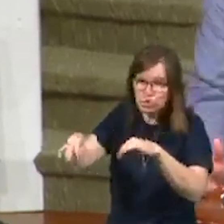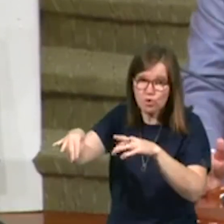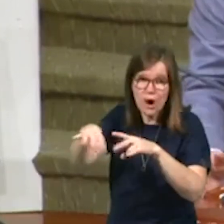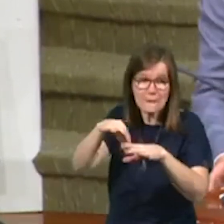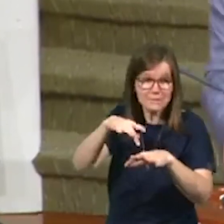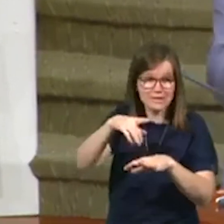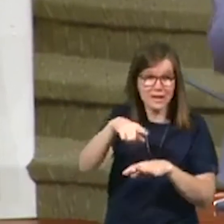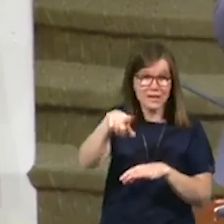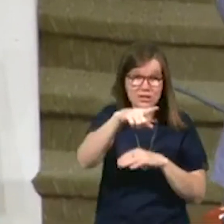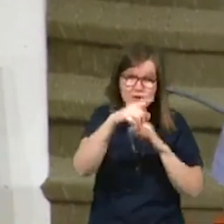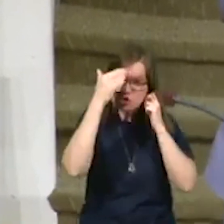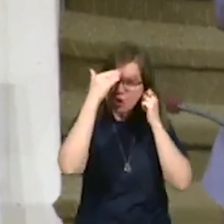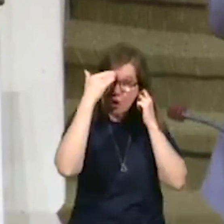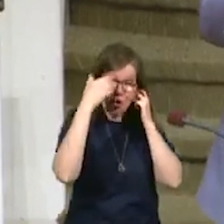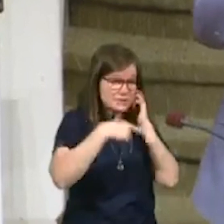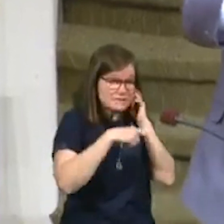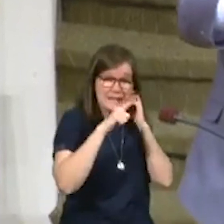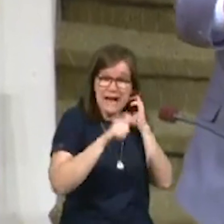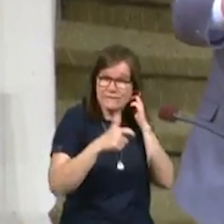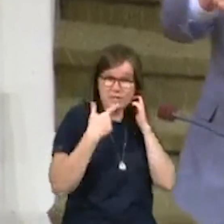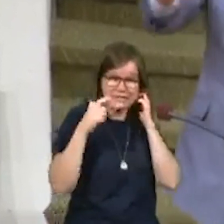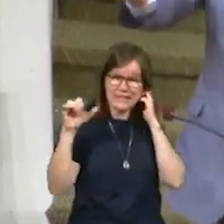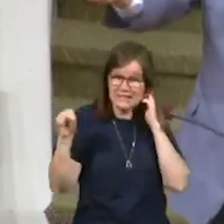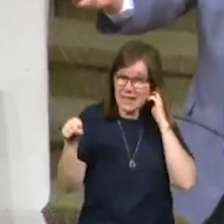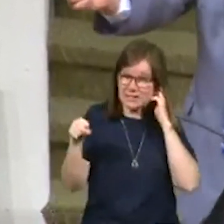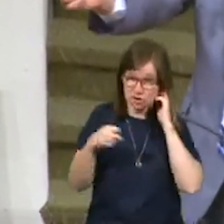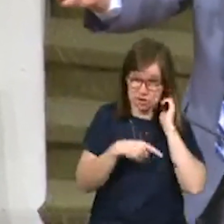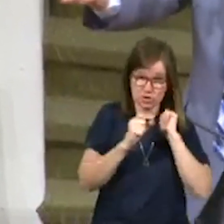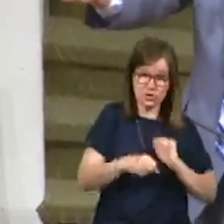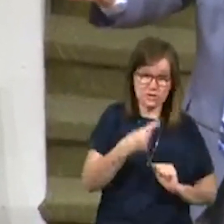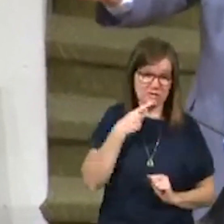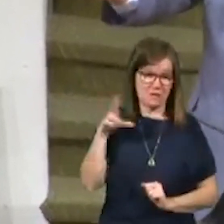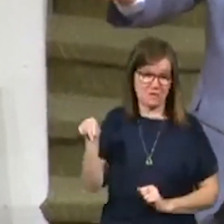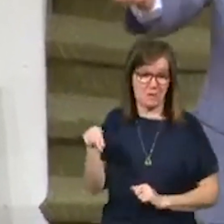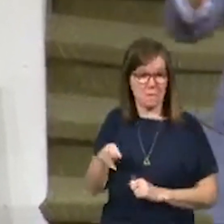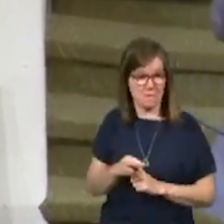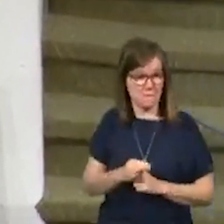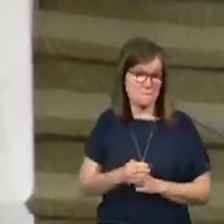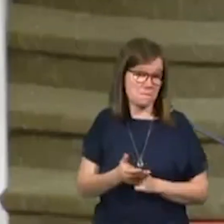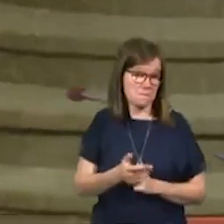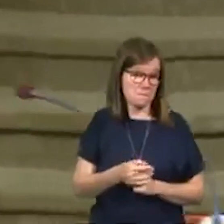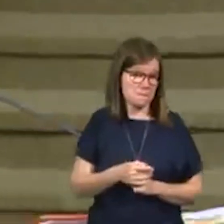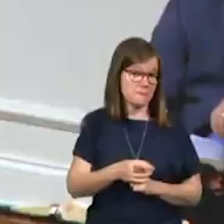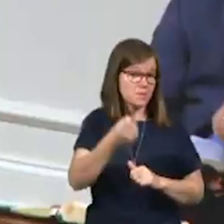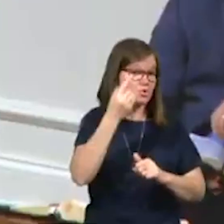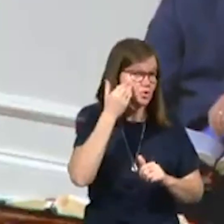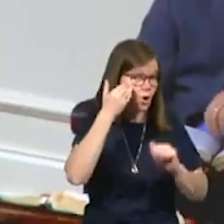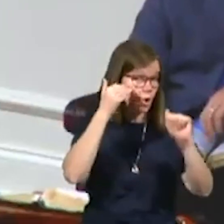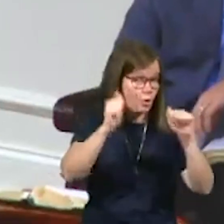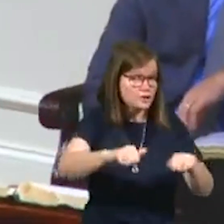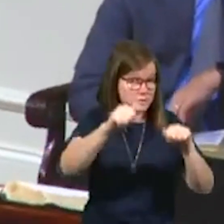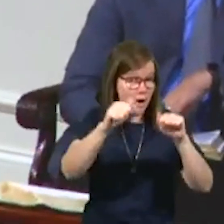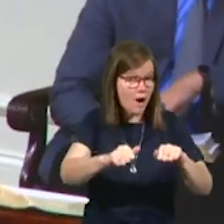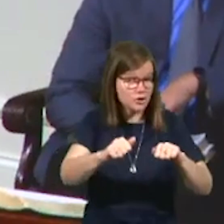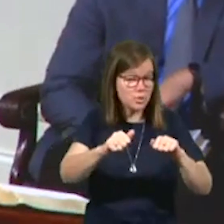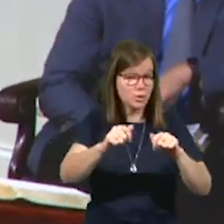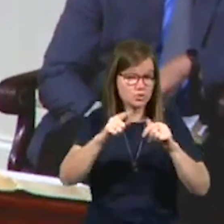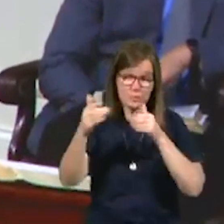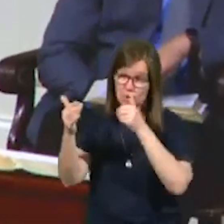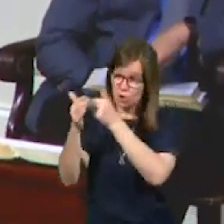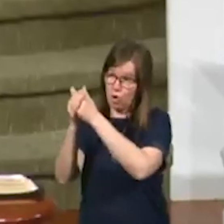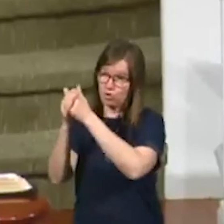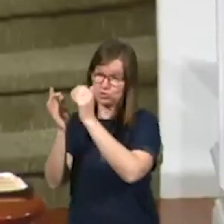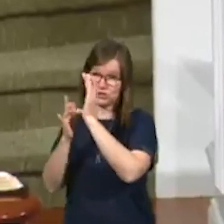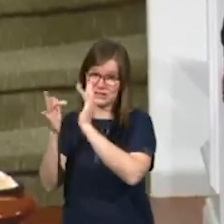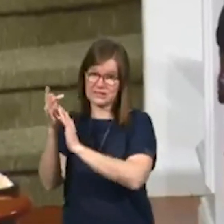know that, that she didn't have to say yes to God. She could have said no. You know, it is possible to be close to Jesus